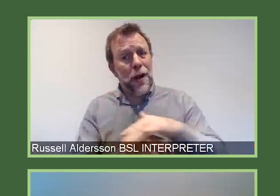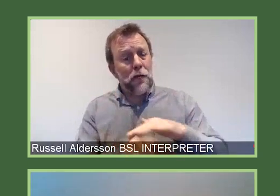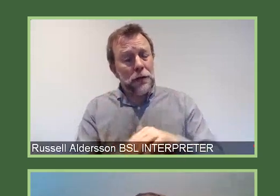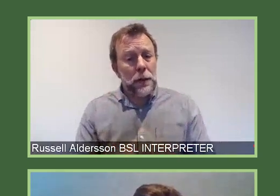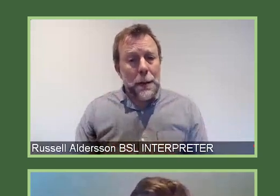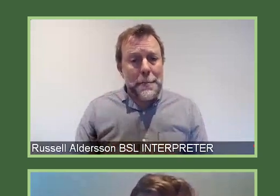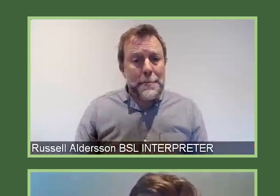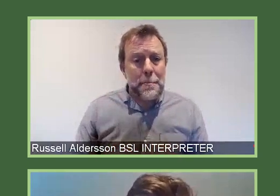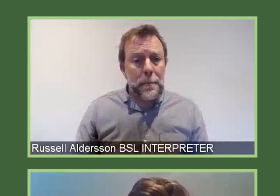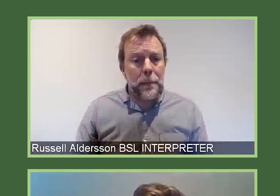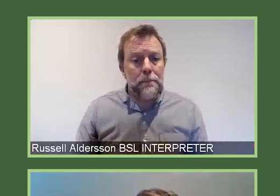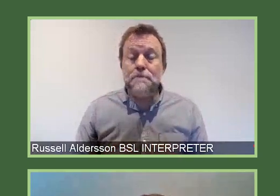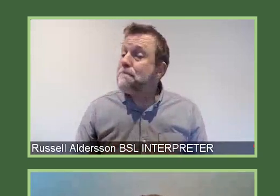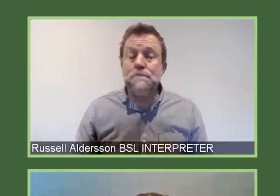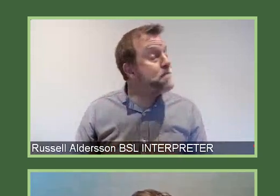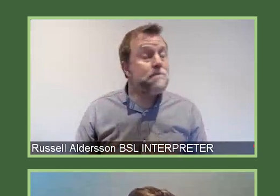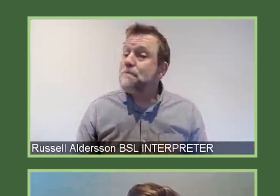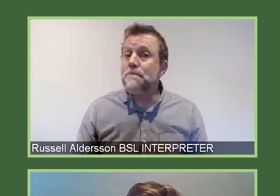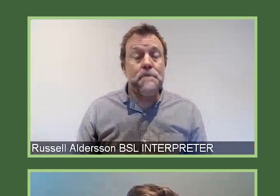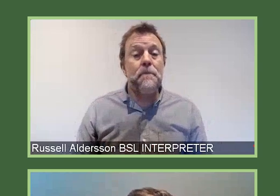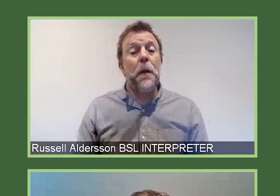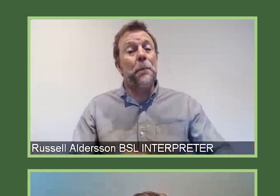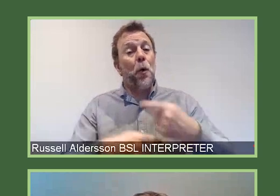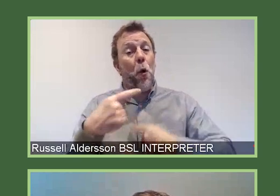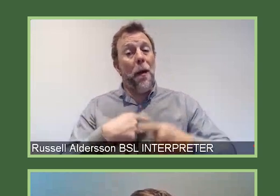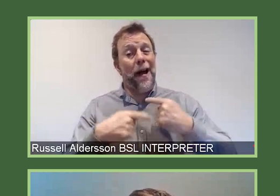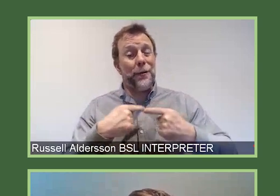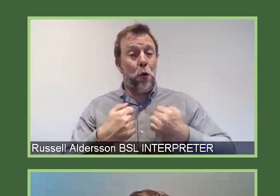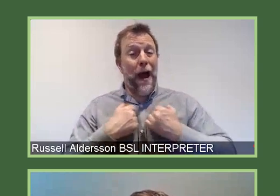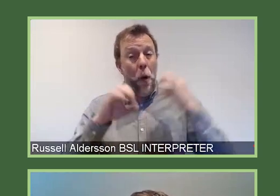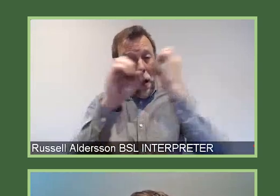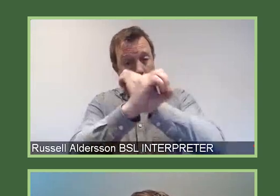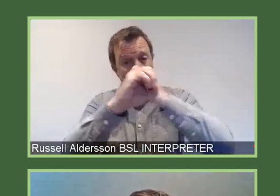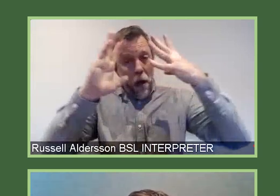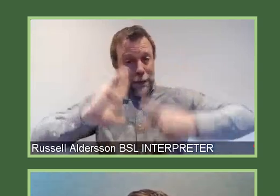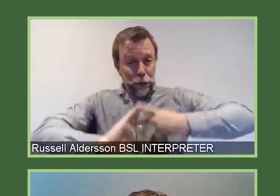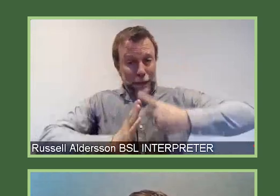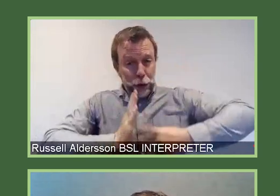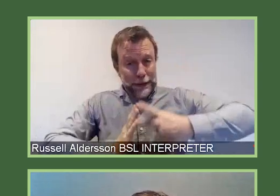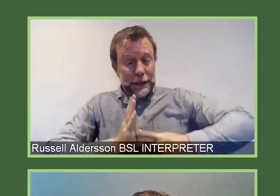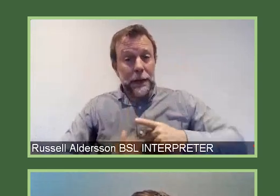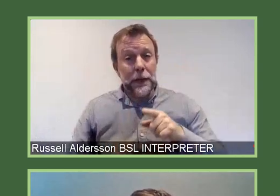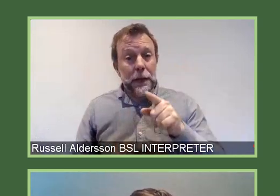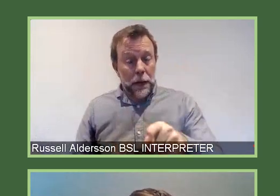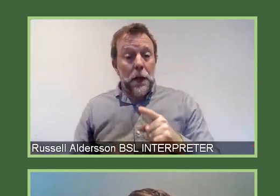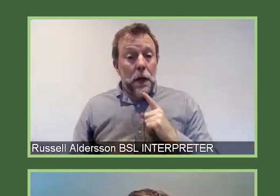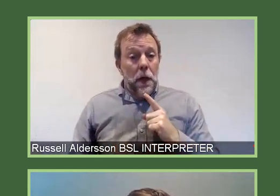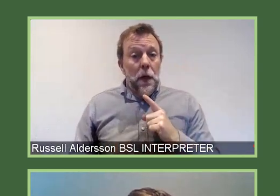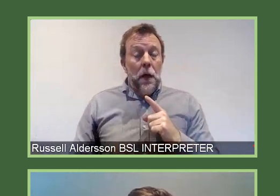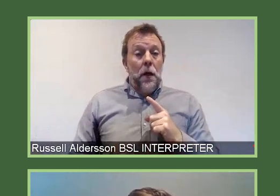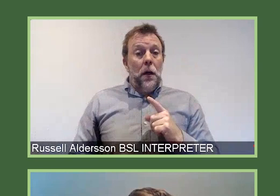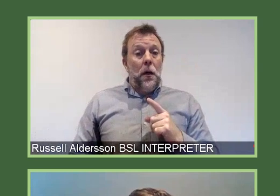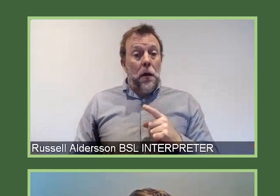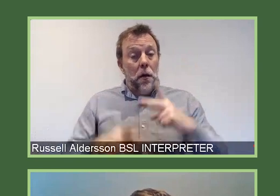So absolutely not. Going back to the strategy, know, there's a distinction between discovery and the health challenges. Discovery is